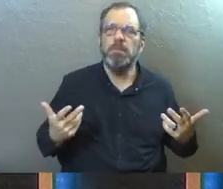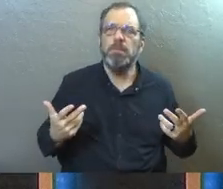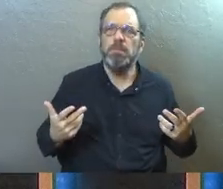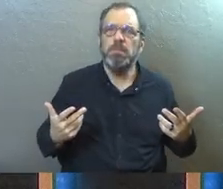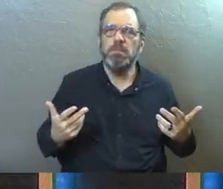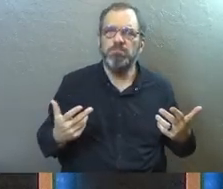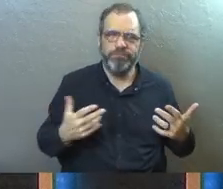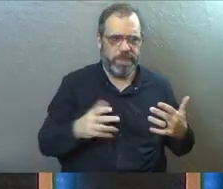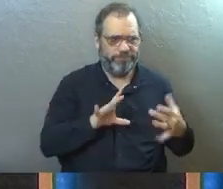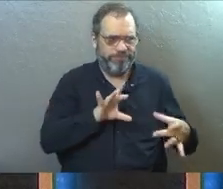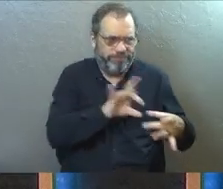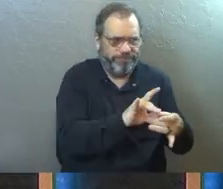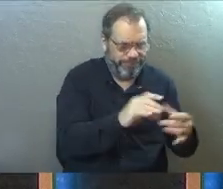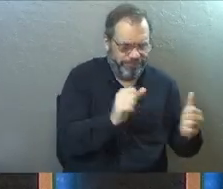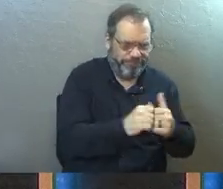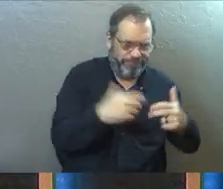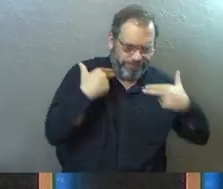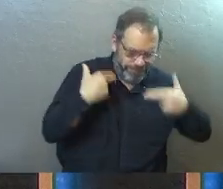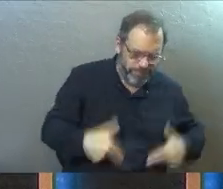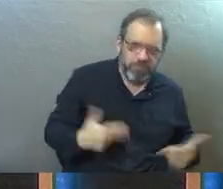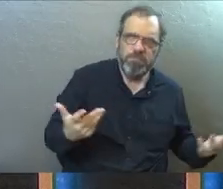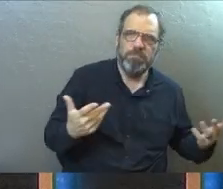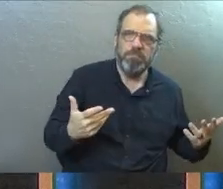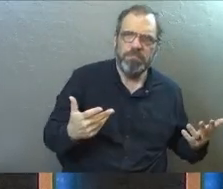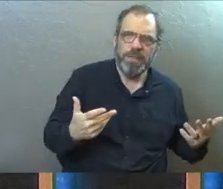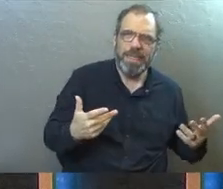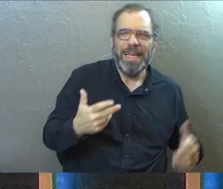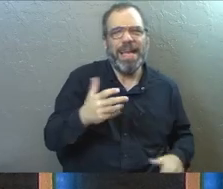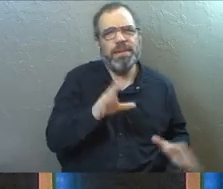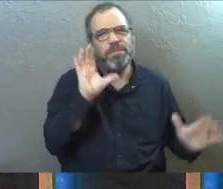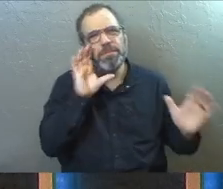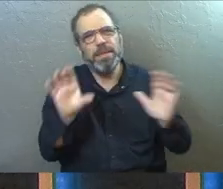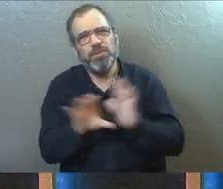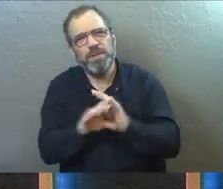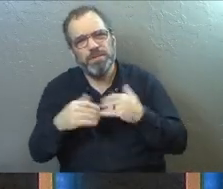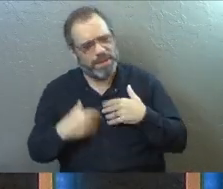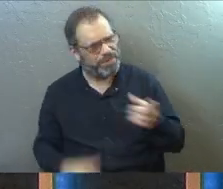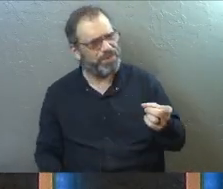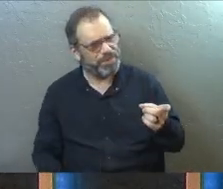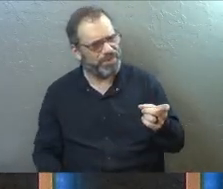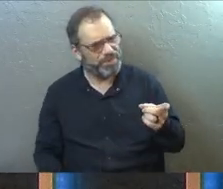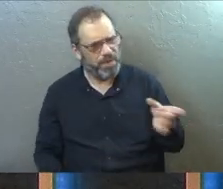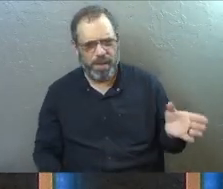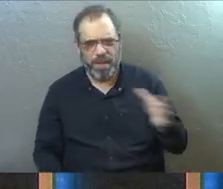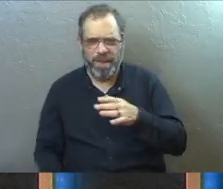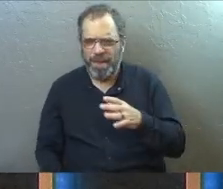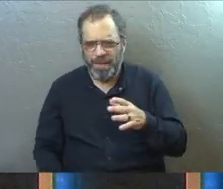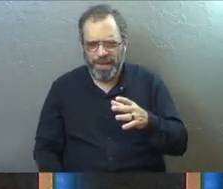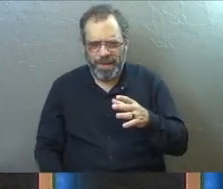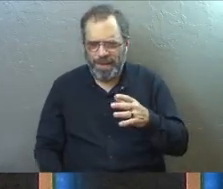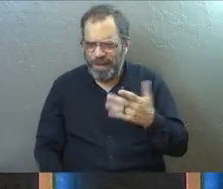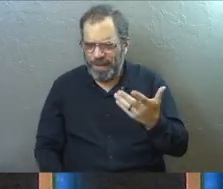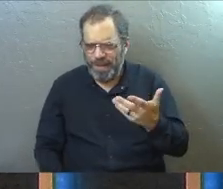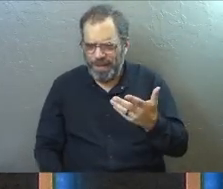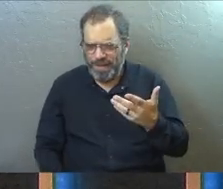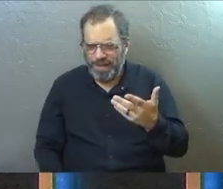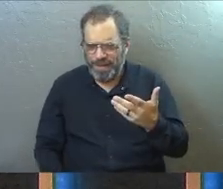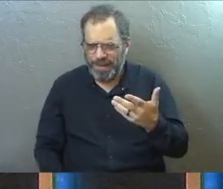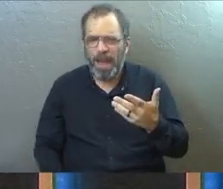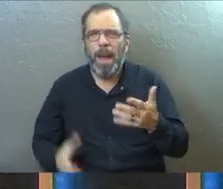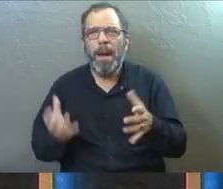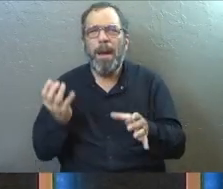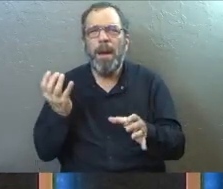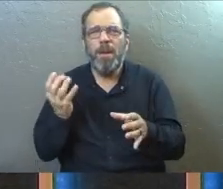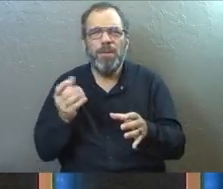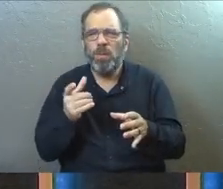identifies them. And it's an interesting picture to me, this idea of what